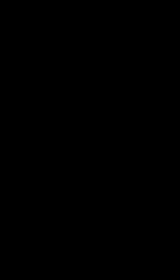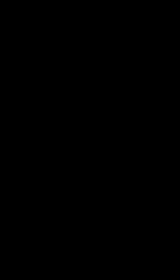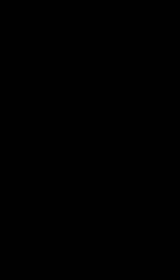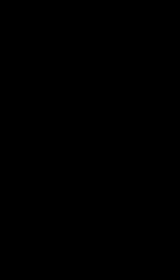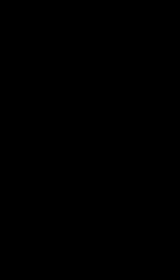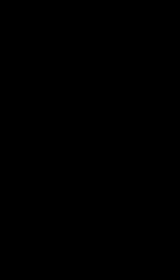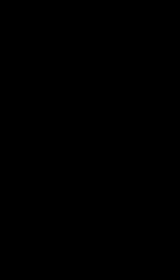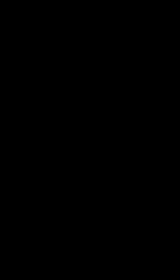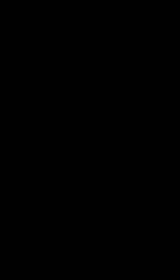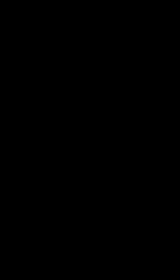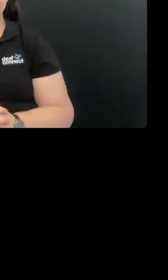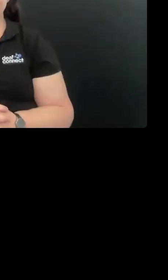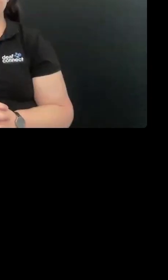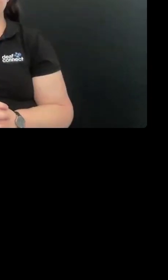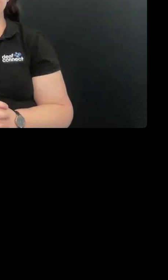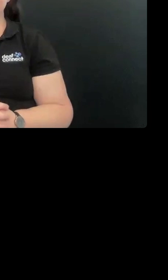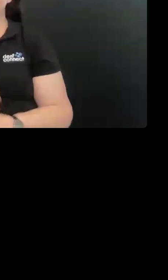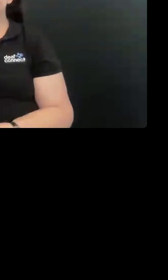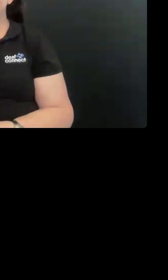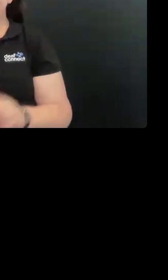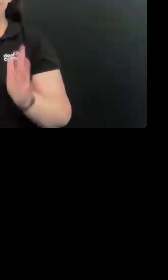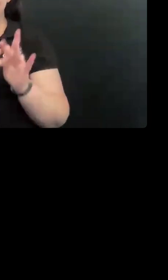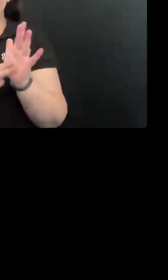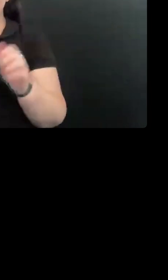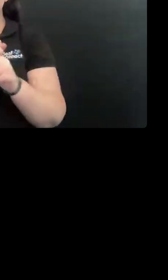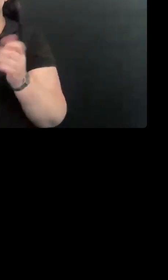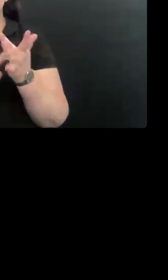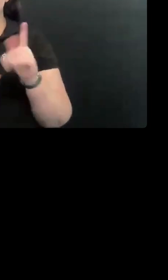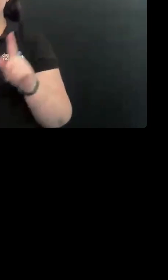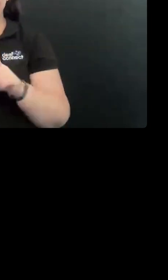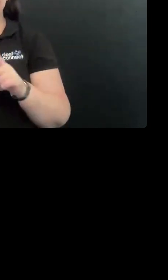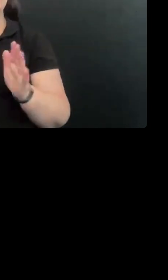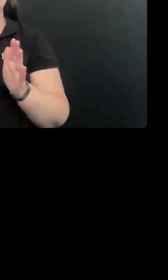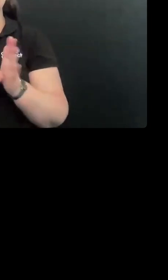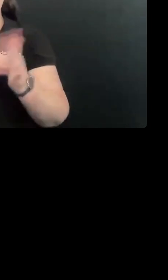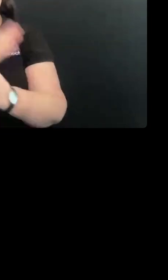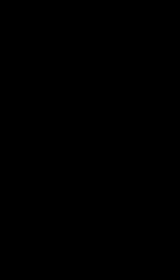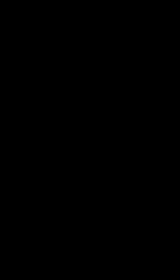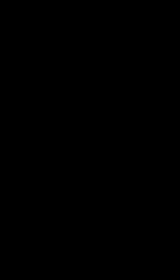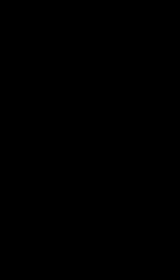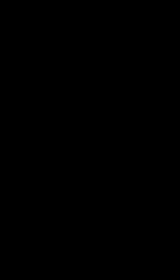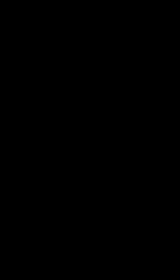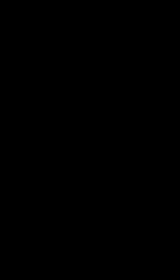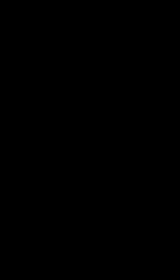Thanks so much, Ingrid. Now to introduce our final speaker for today. Welcome, Nick.